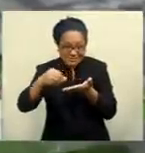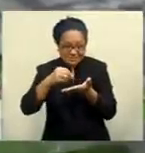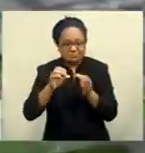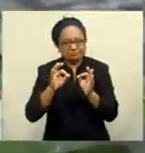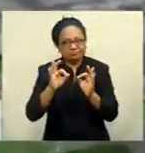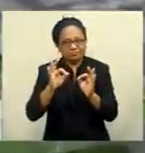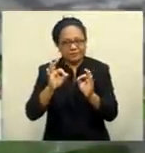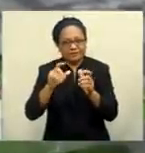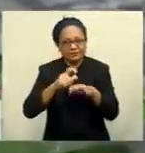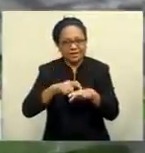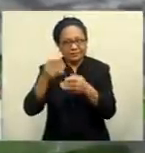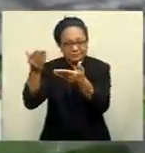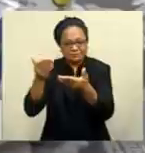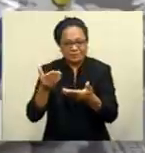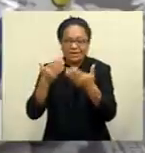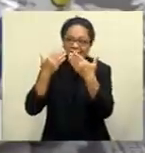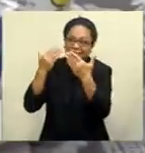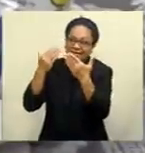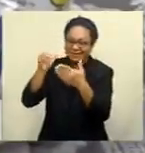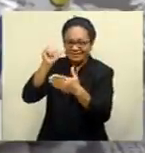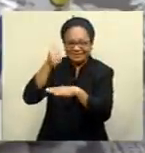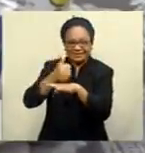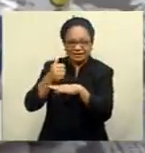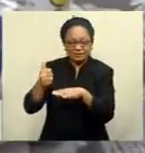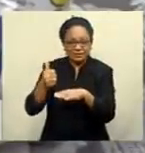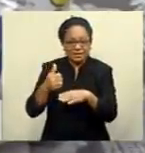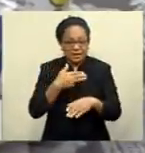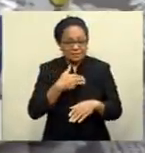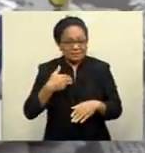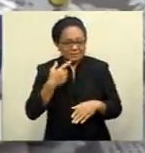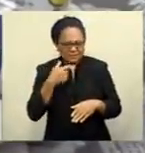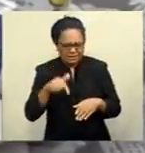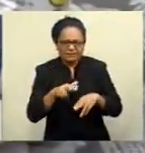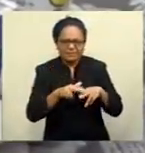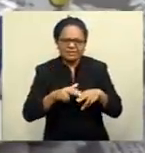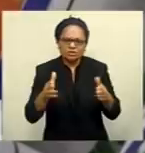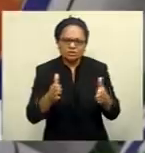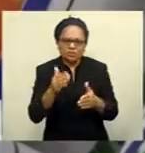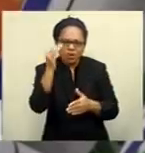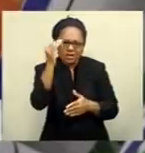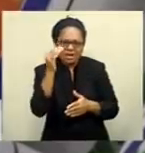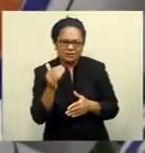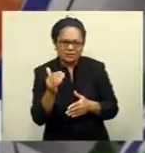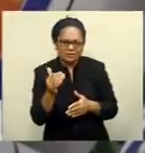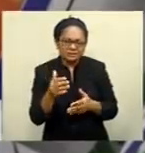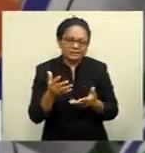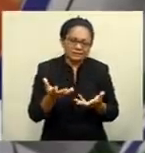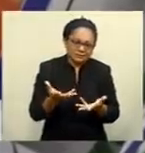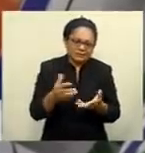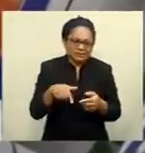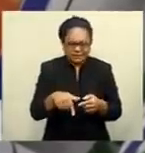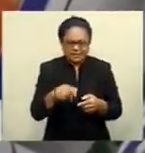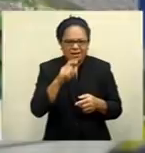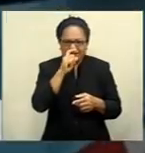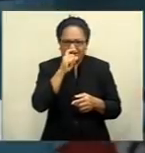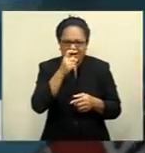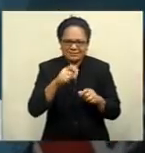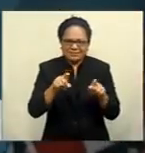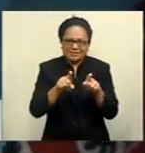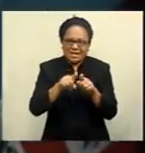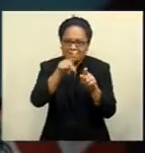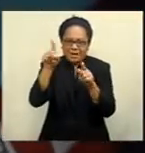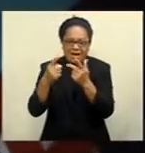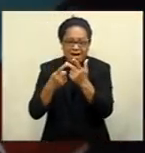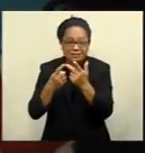thanking the Indian government, the minister says Fiji is a small country that may not be able to reciprocate in the same quantum, but